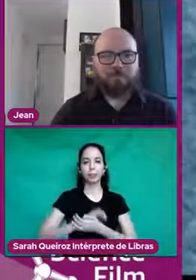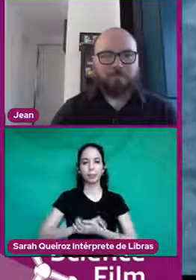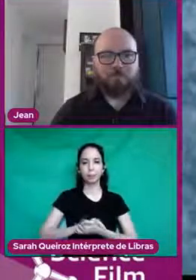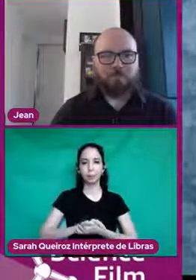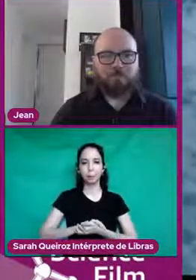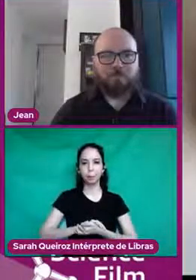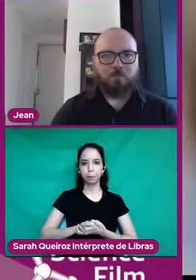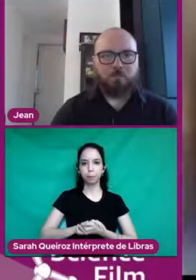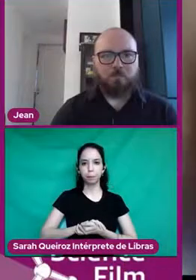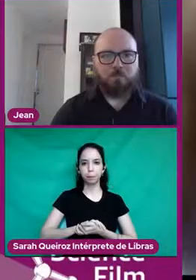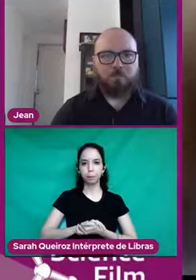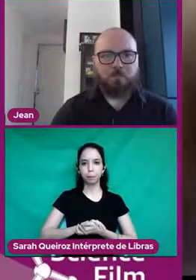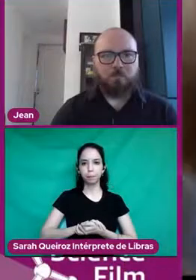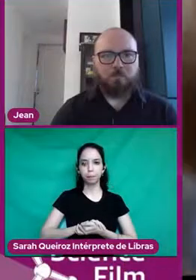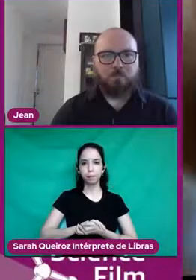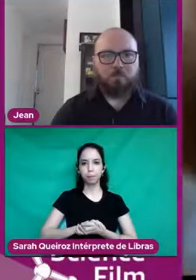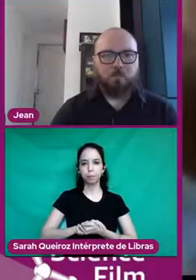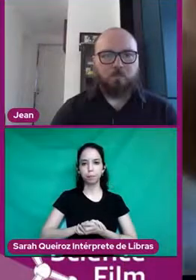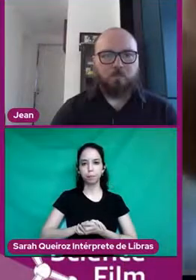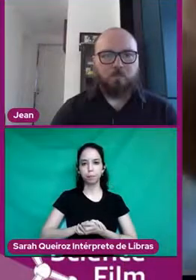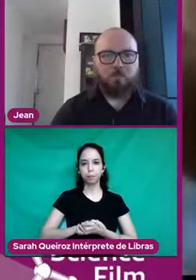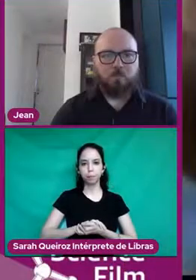e aí então,